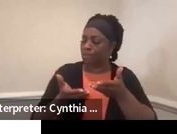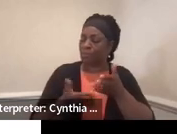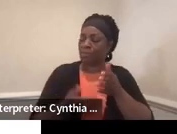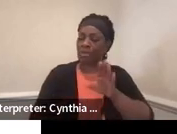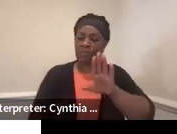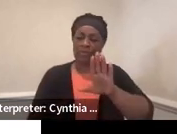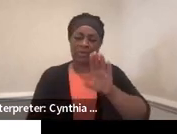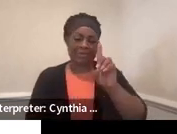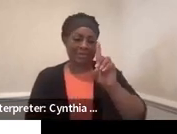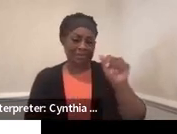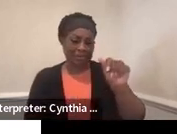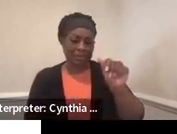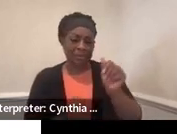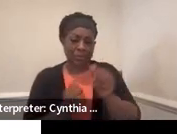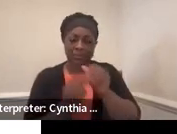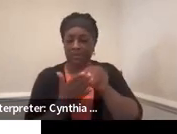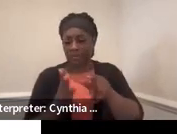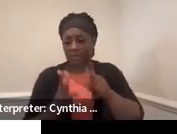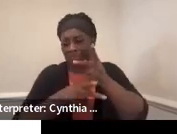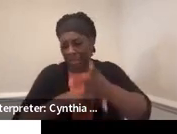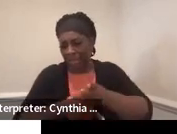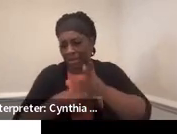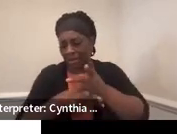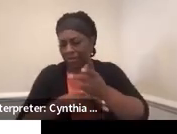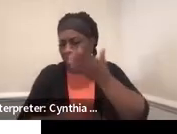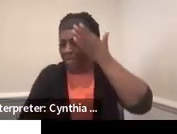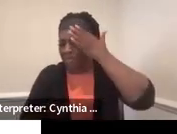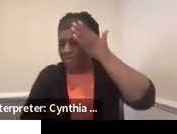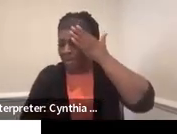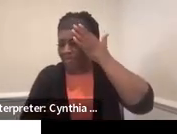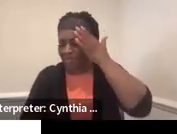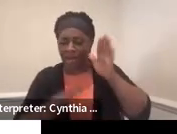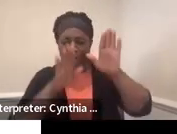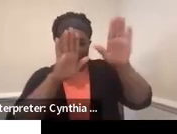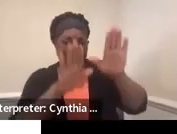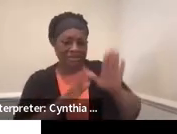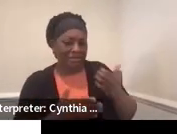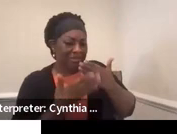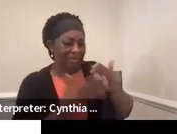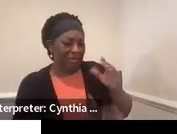disability with your student. Awesome, thank you Titus.